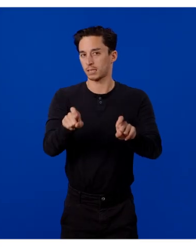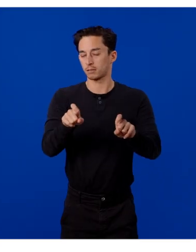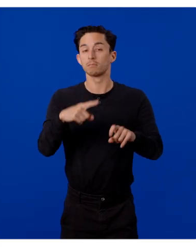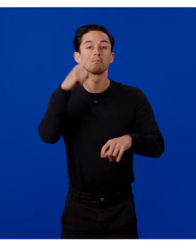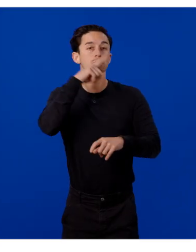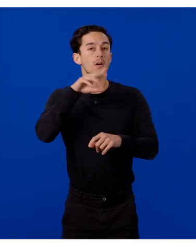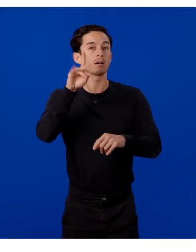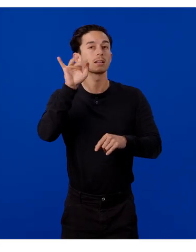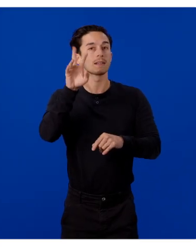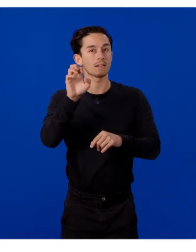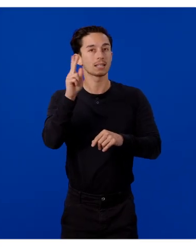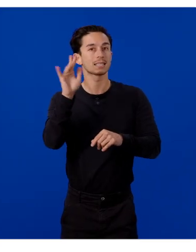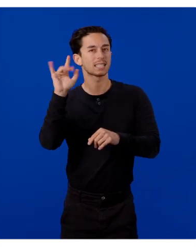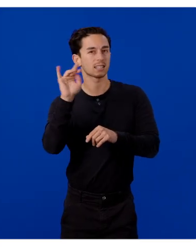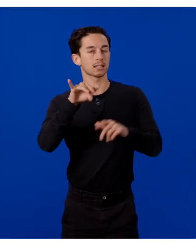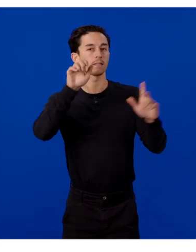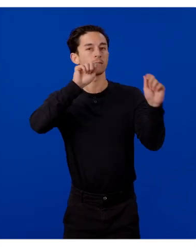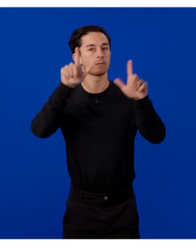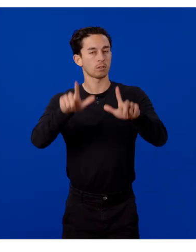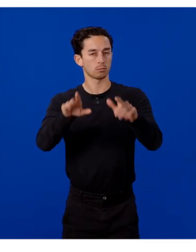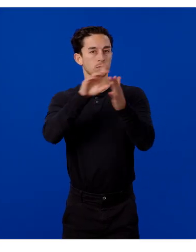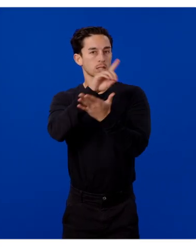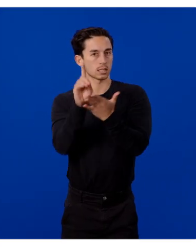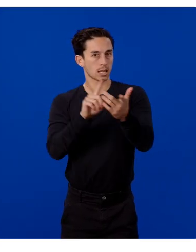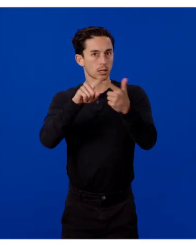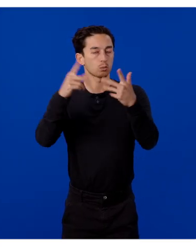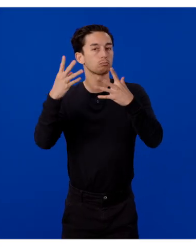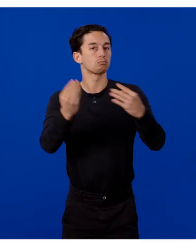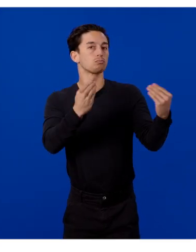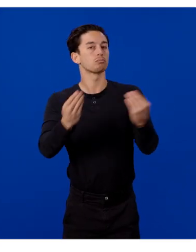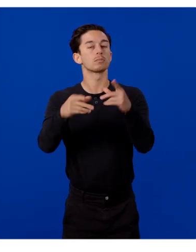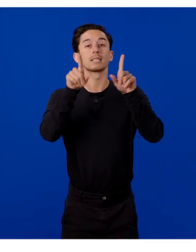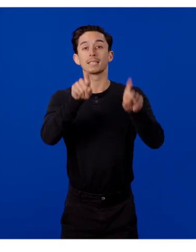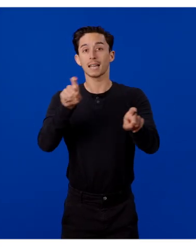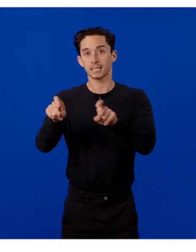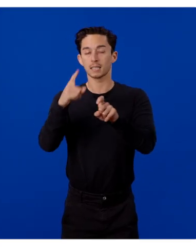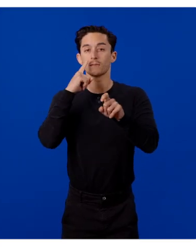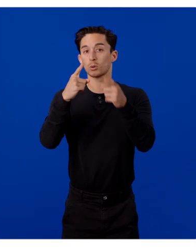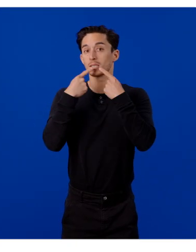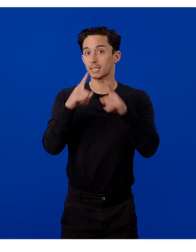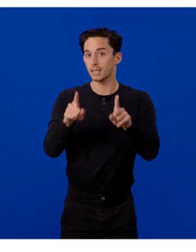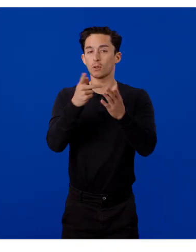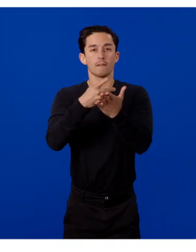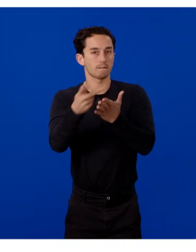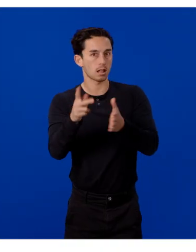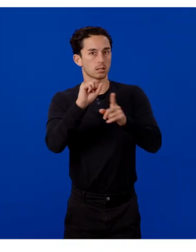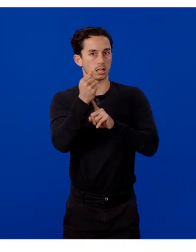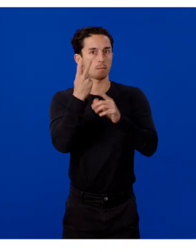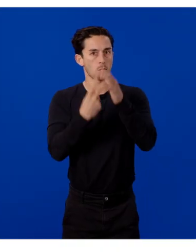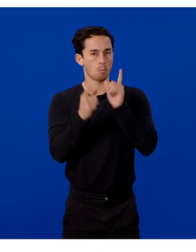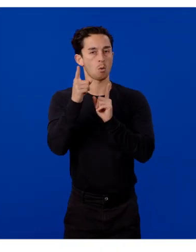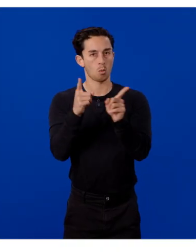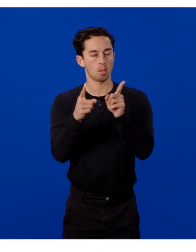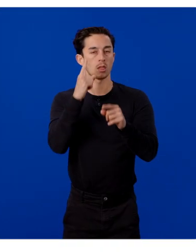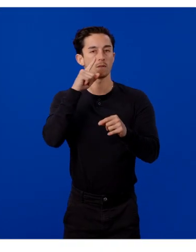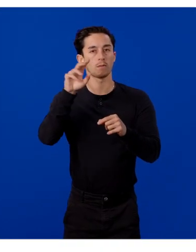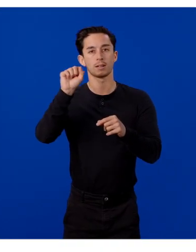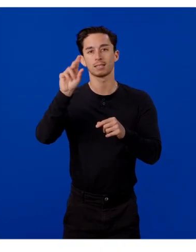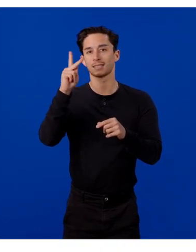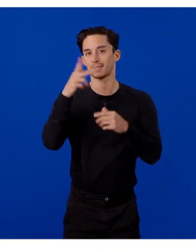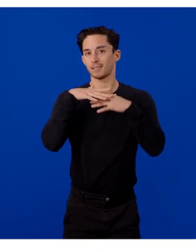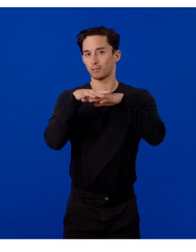device kit is a framework that is designed to facilitate testing both successful and failure scenarios of SDK integrations.